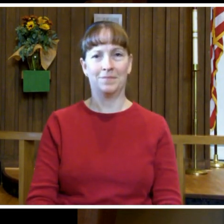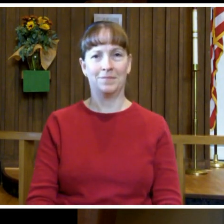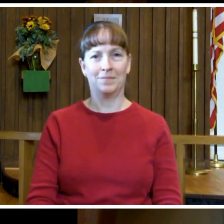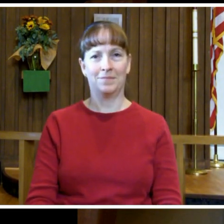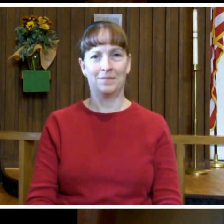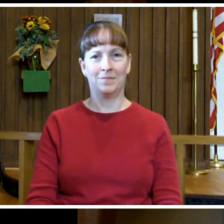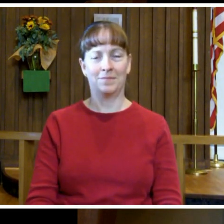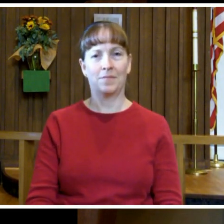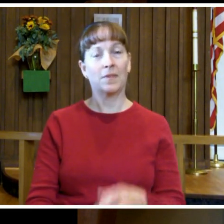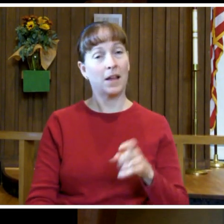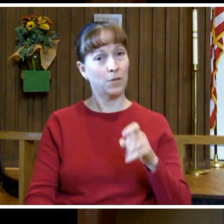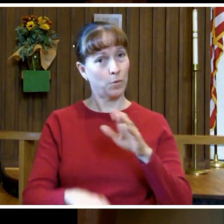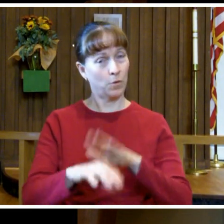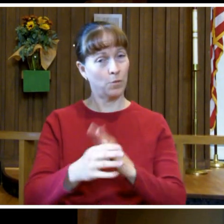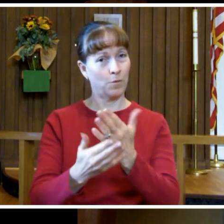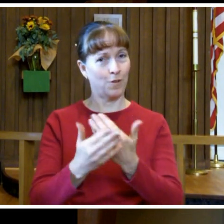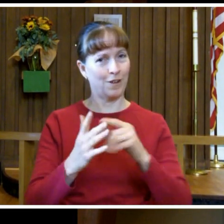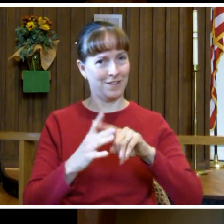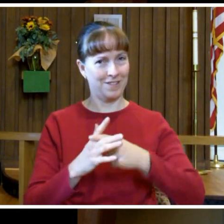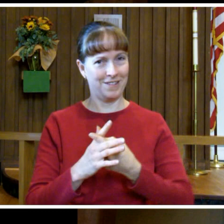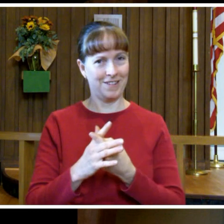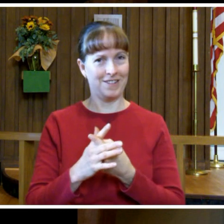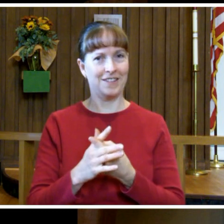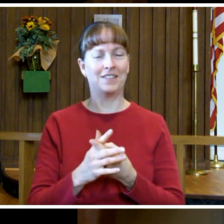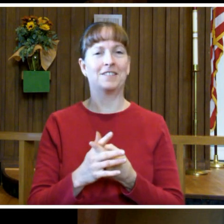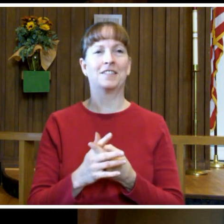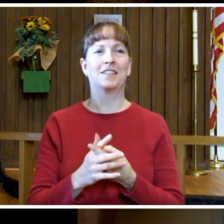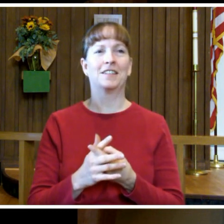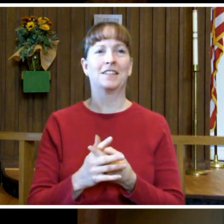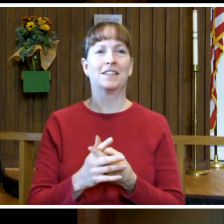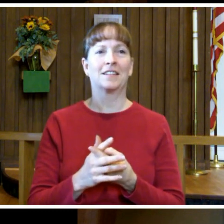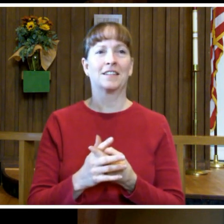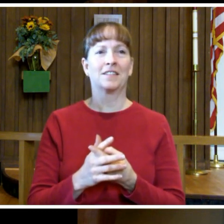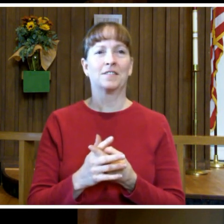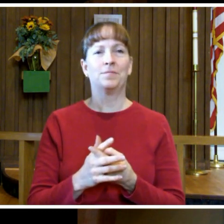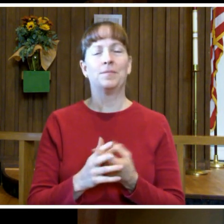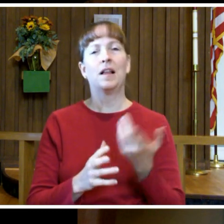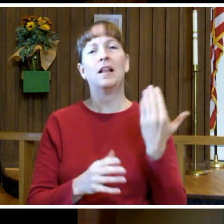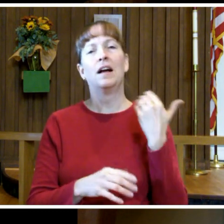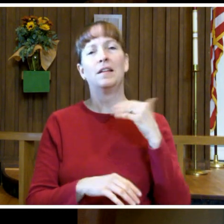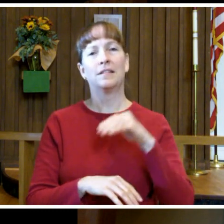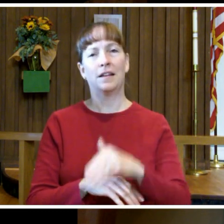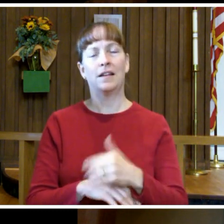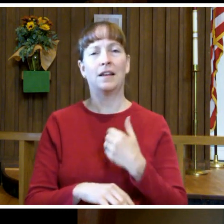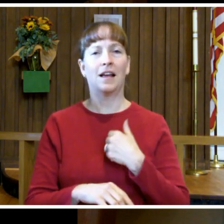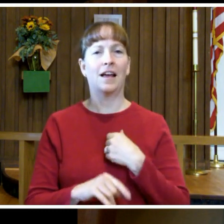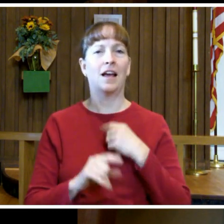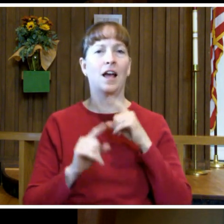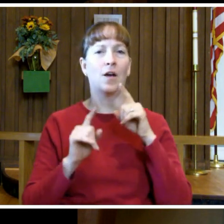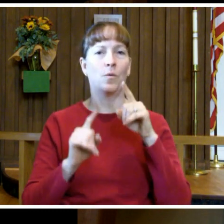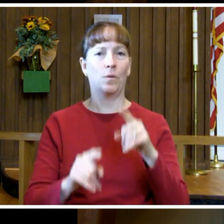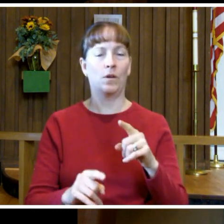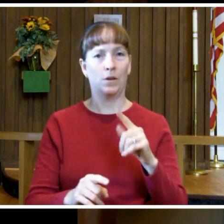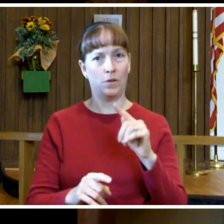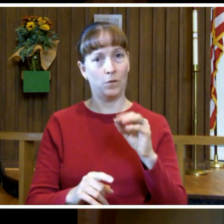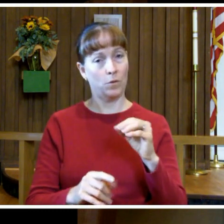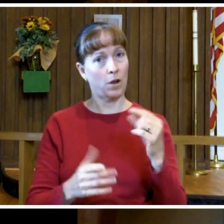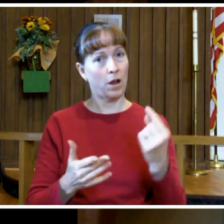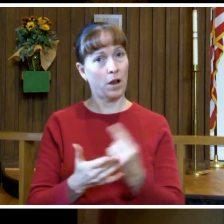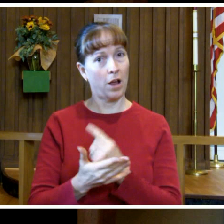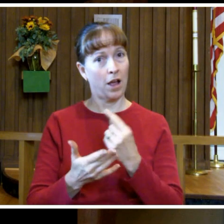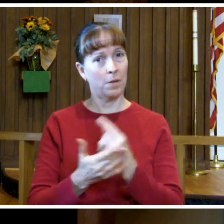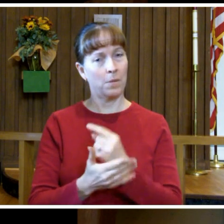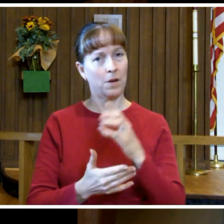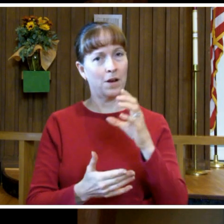I have to warn you before I get started that last night I was at a gospel